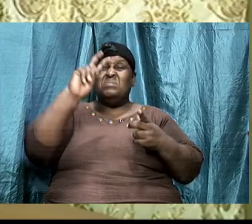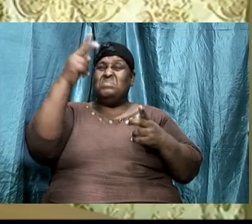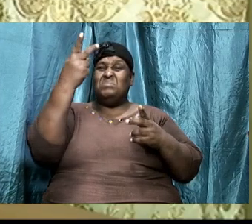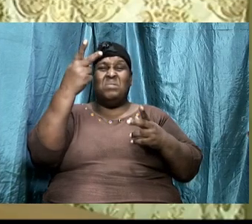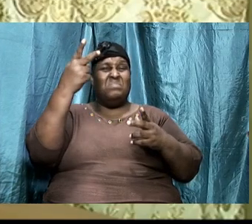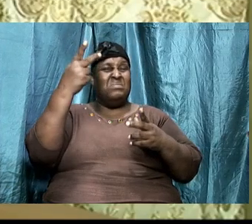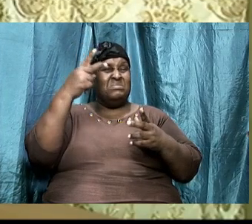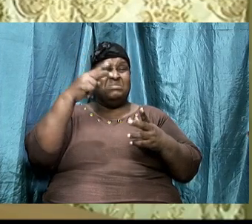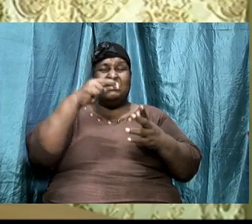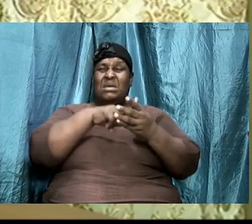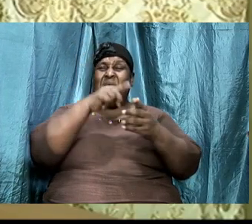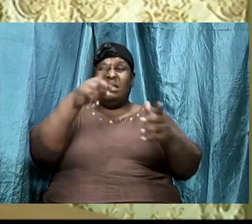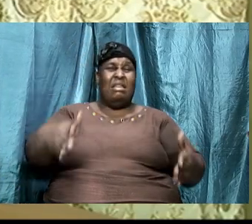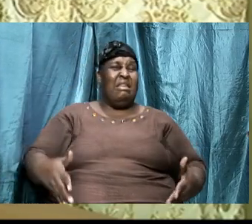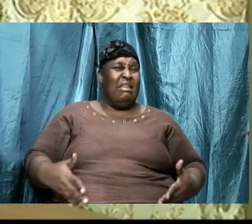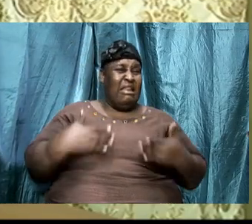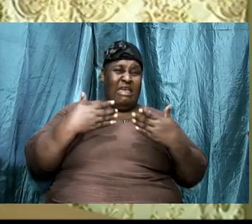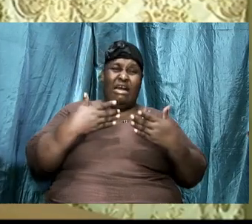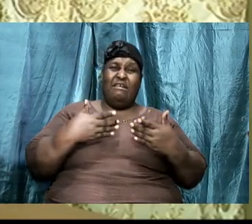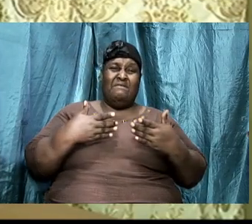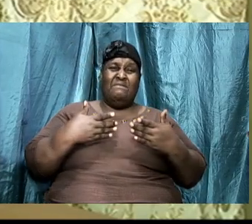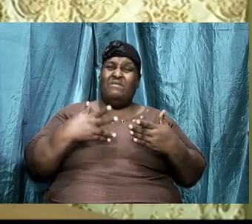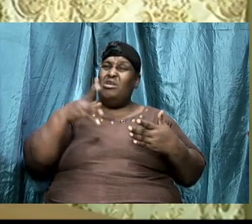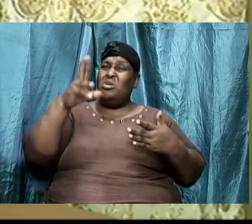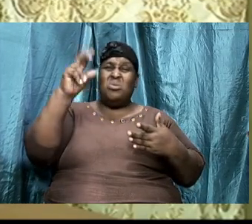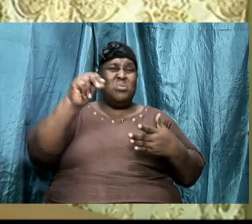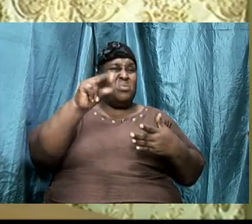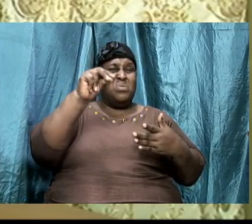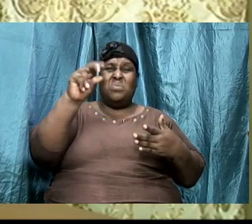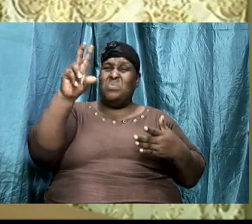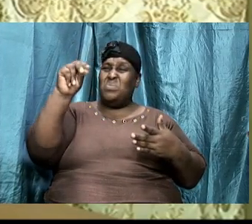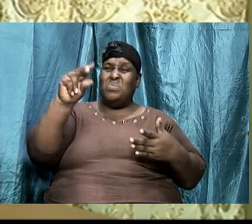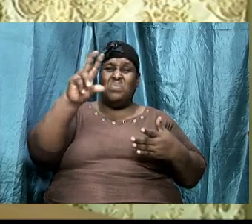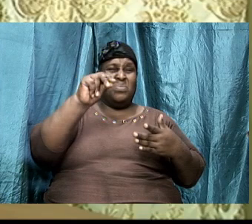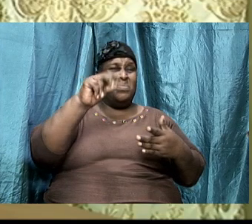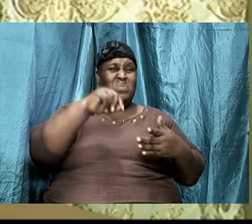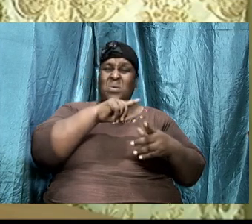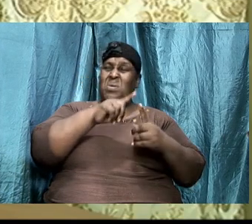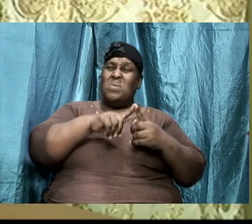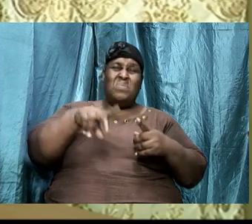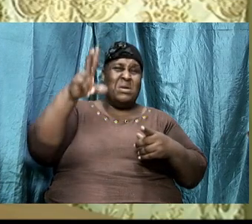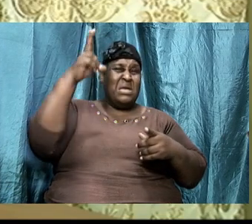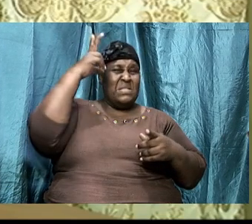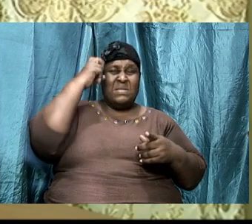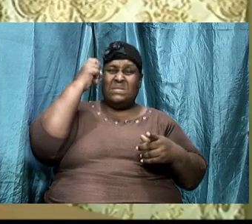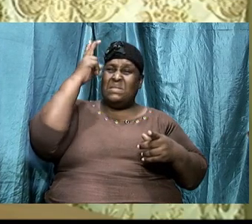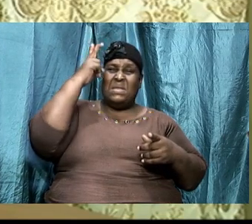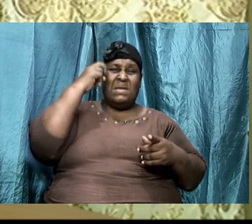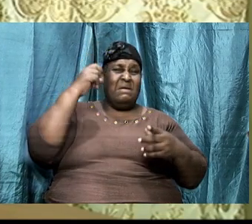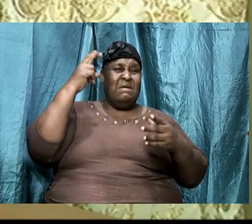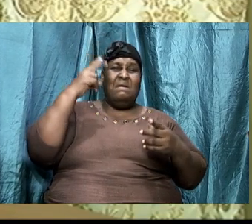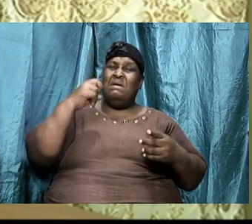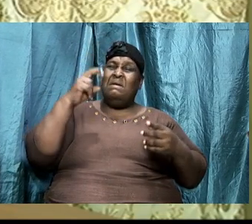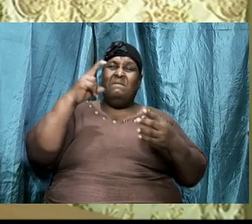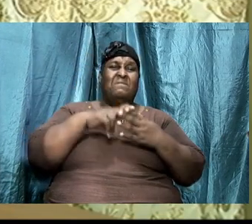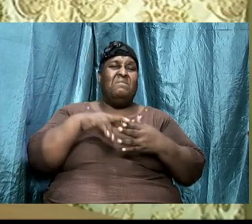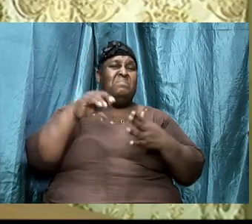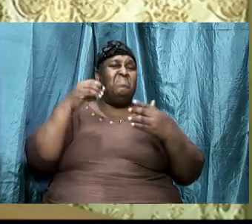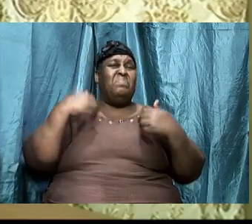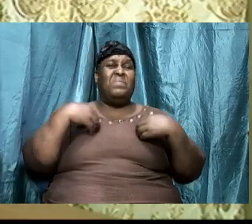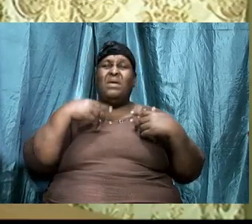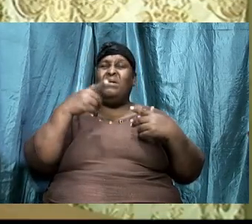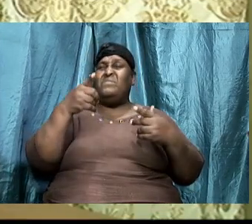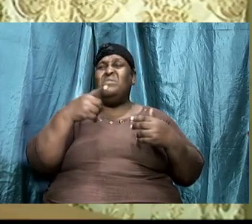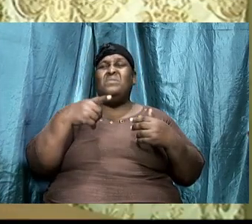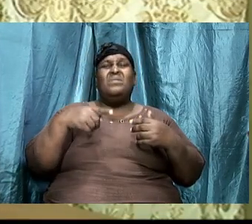and when it comes time to stand against the wiles of the adversary we think that we can just rely on the